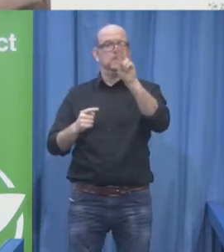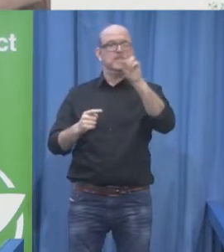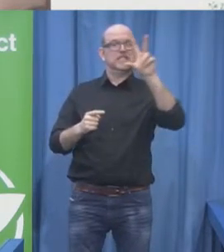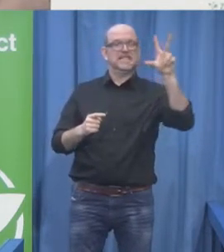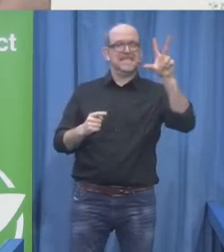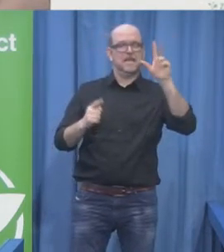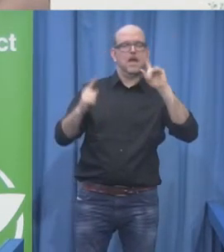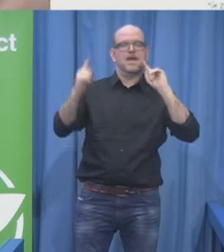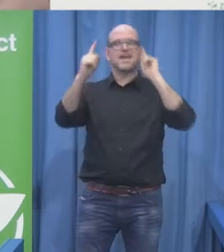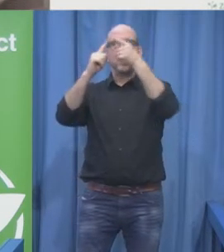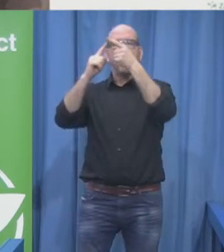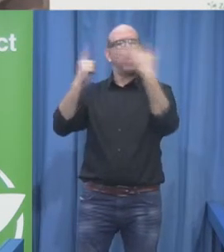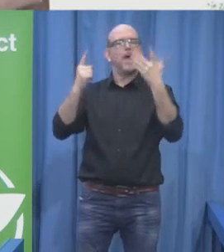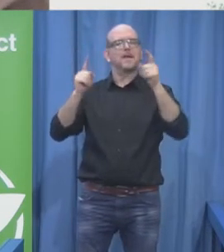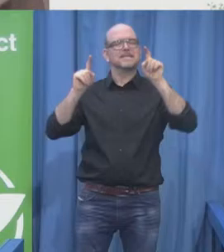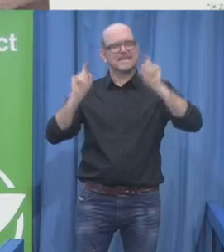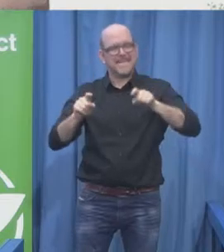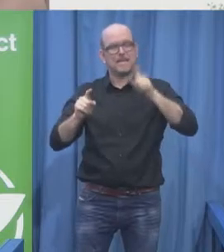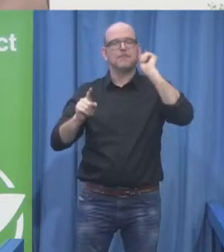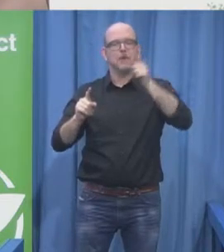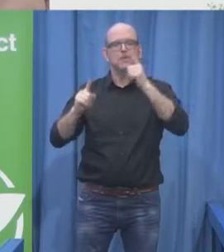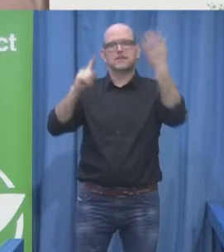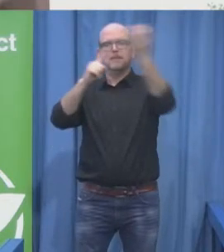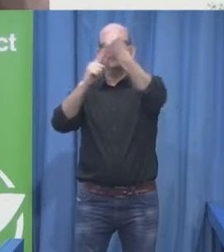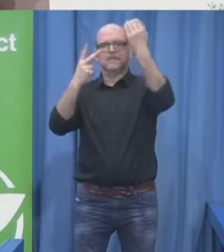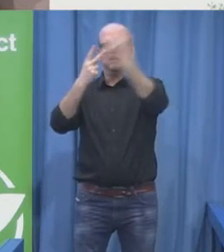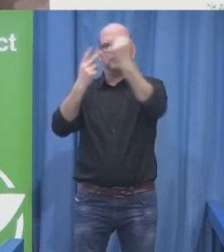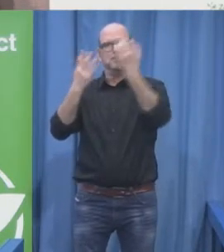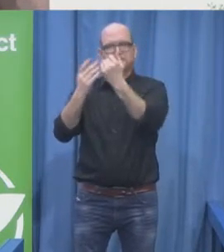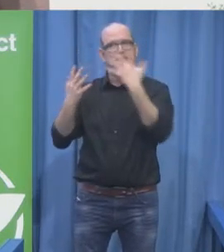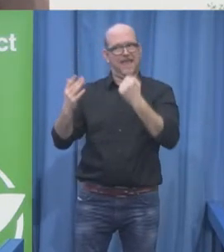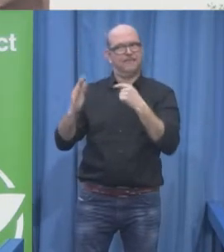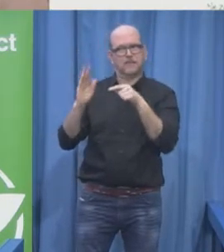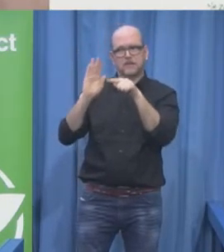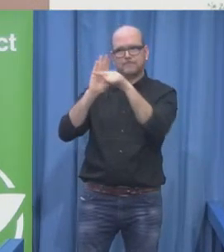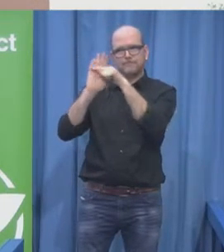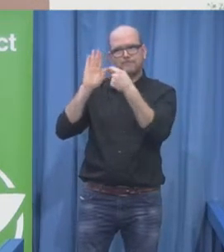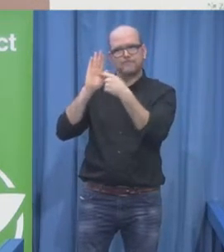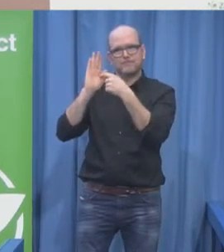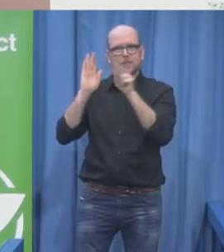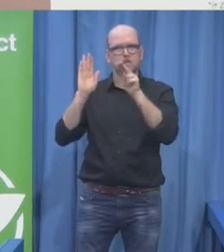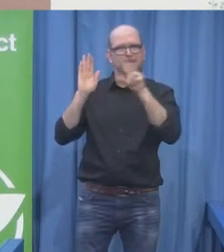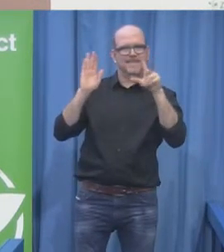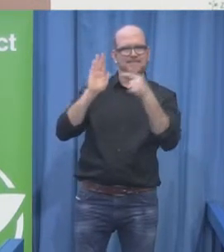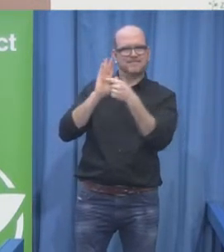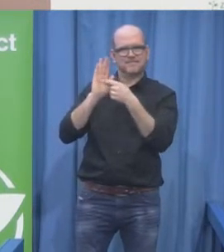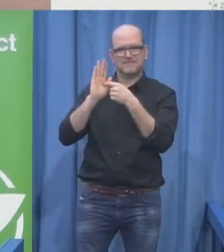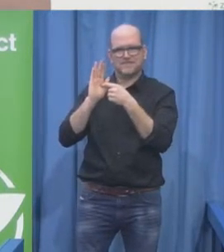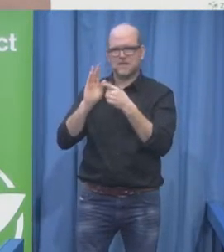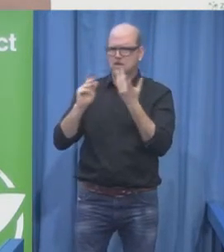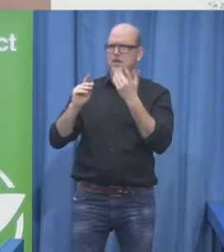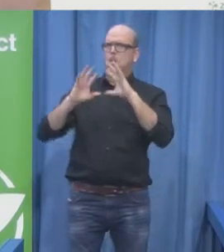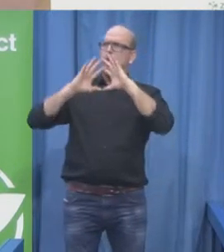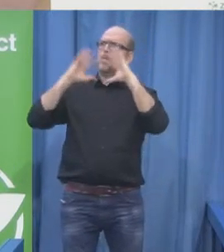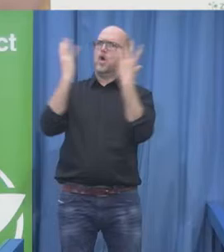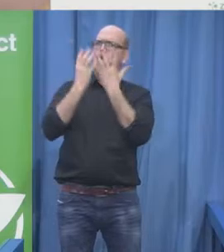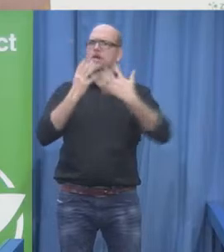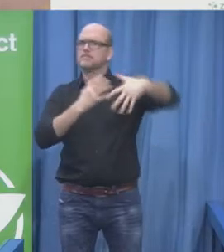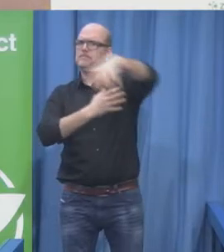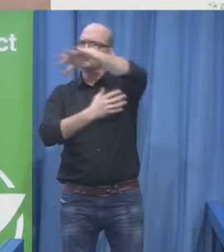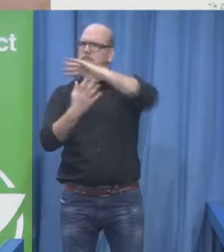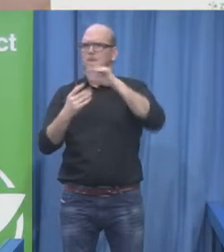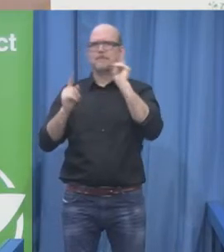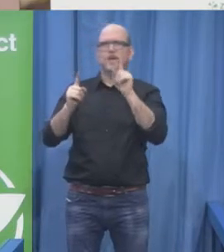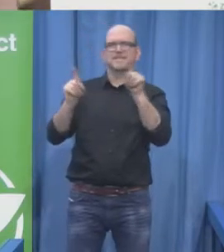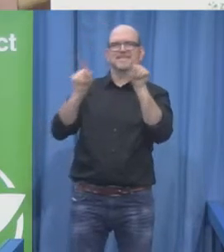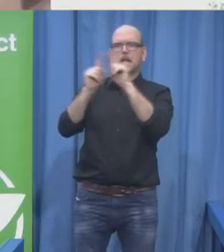universal. It applies to all countries, developed, developing and emerging countries. And it is accountable,